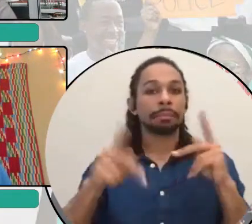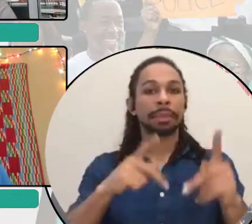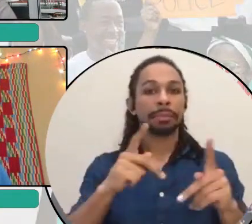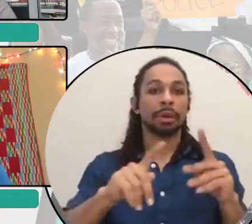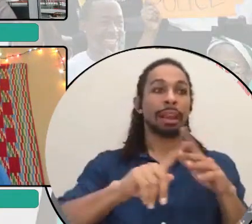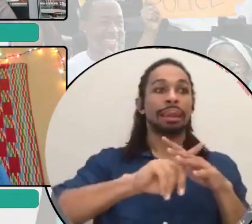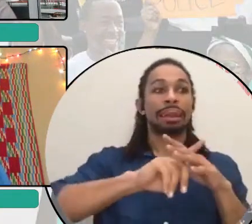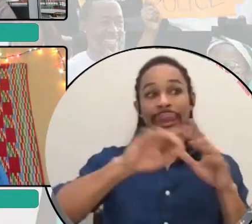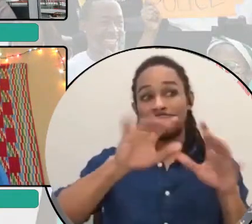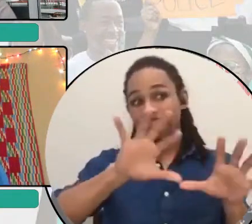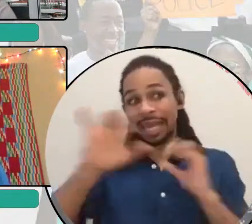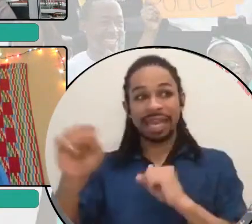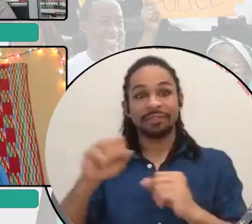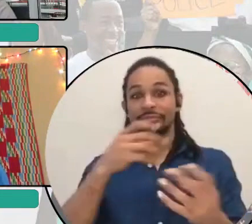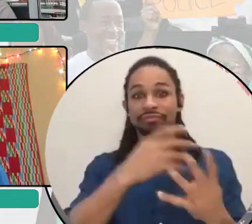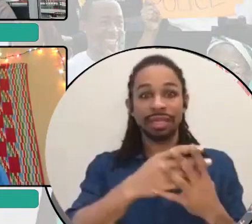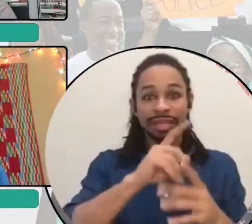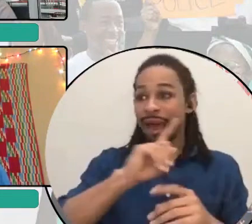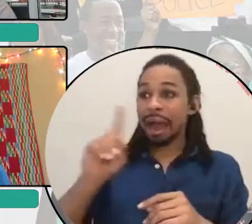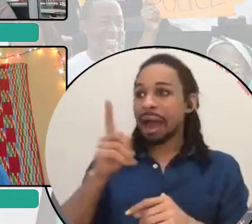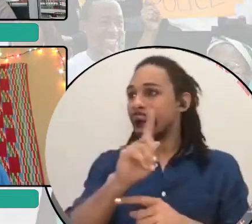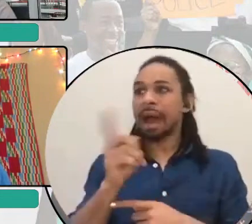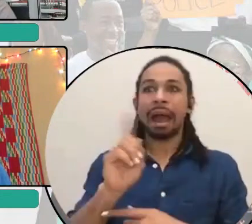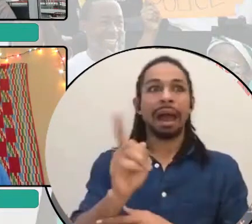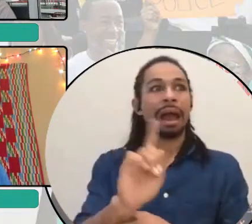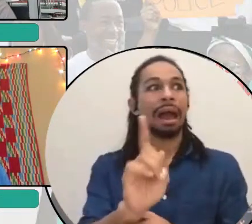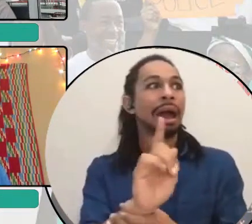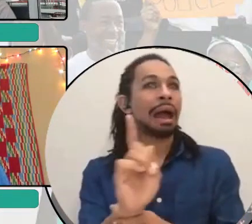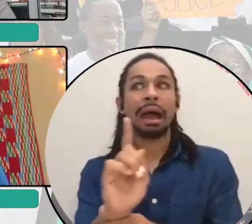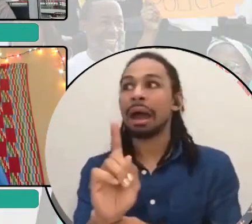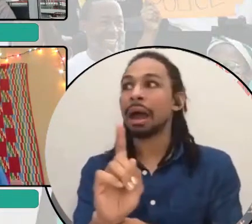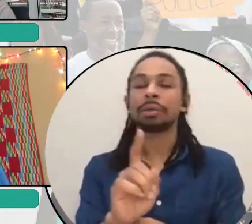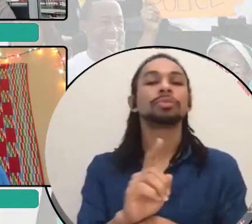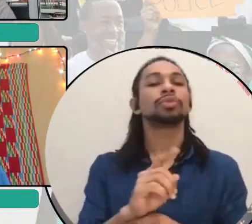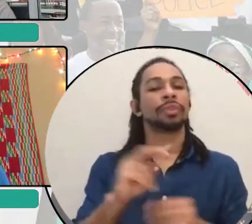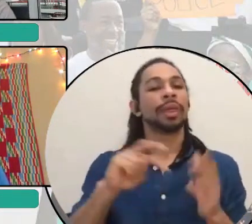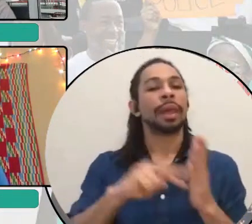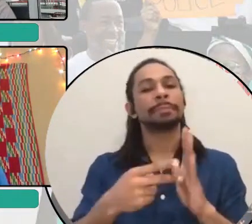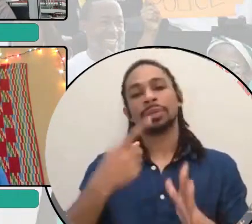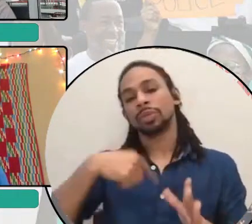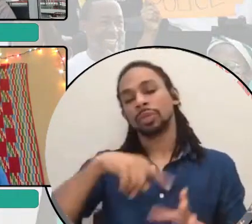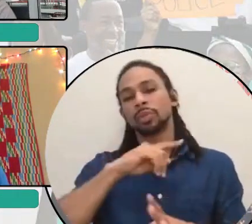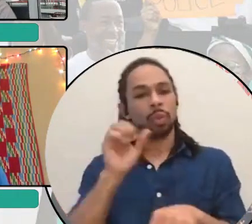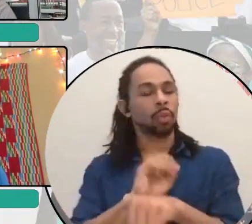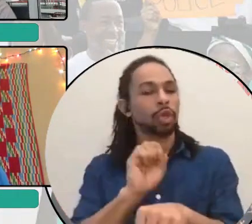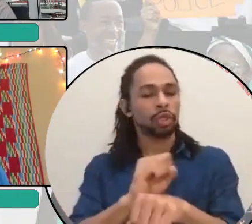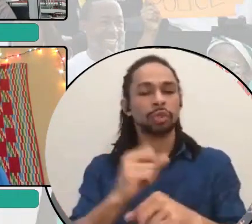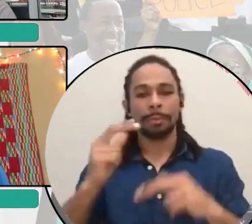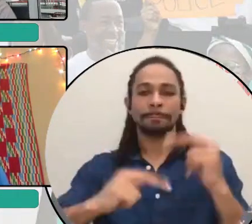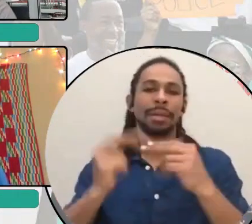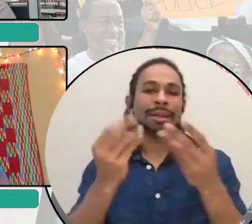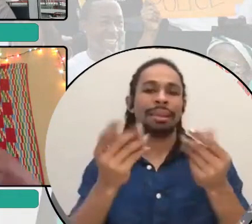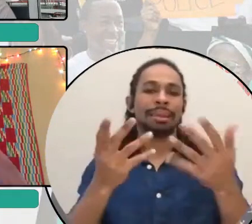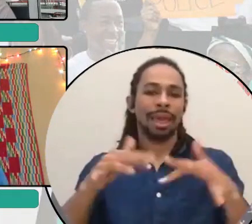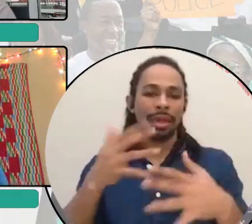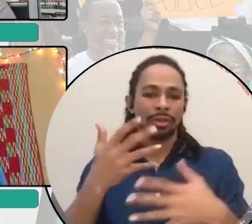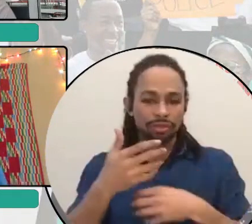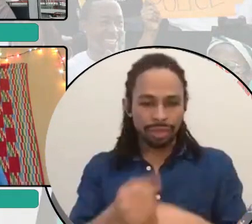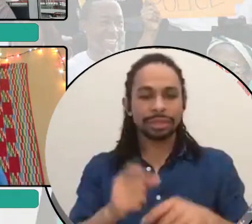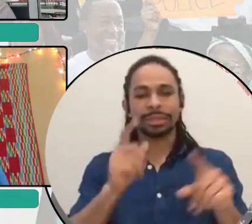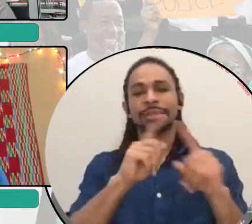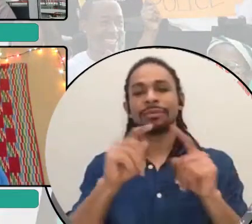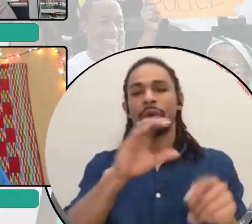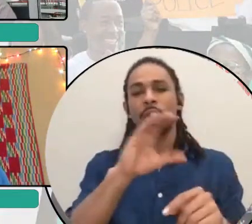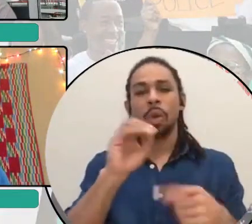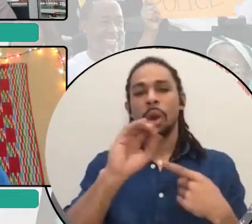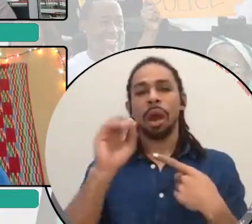you know? And so, um, we're working on building, like, a land trust and different cooperatives to build